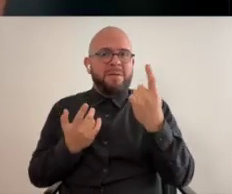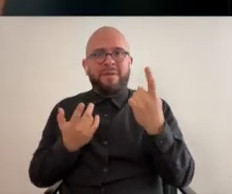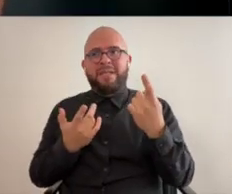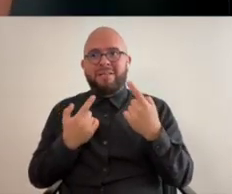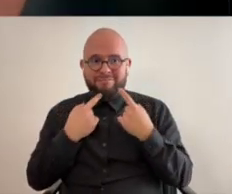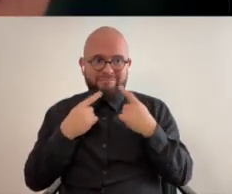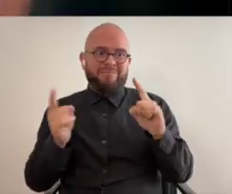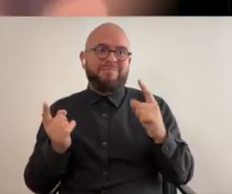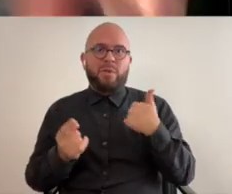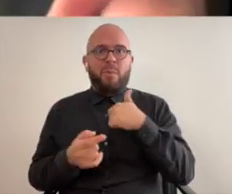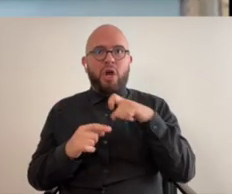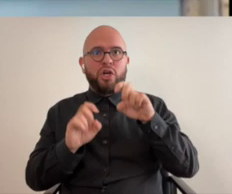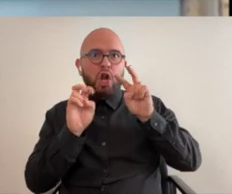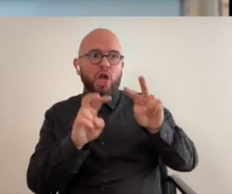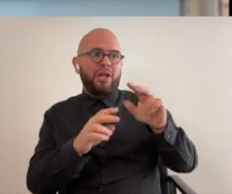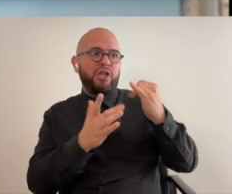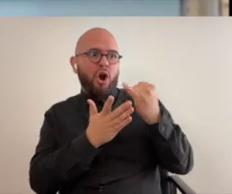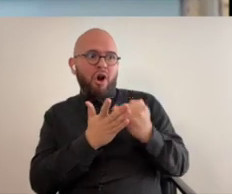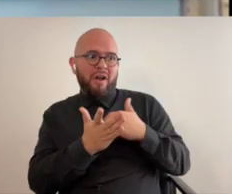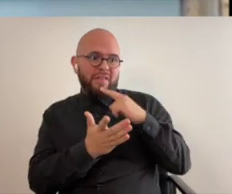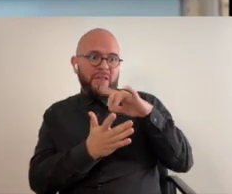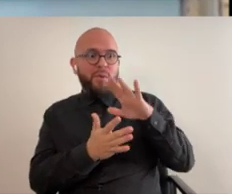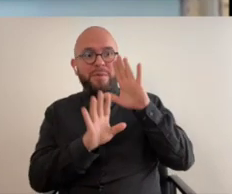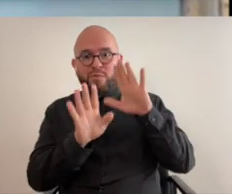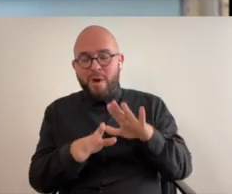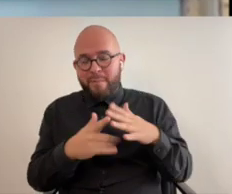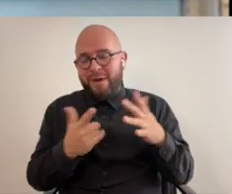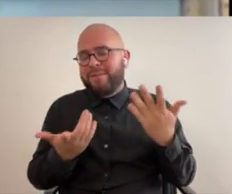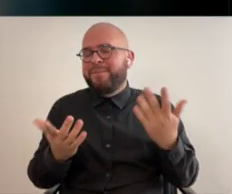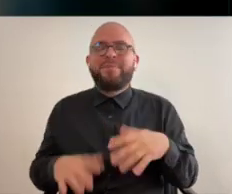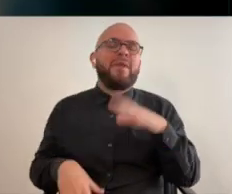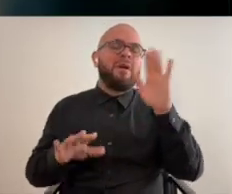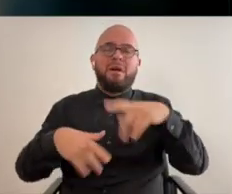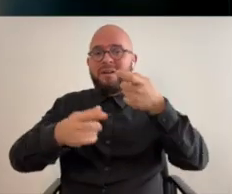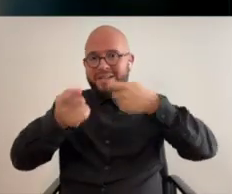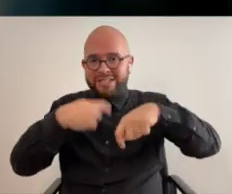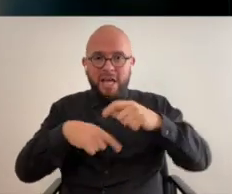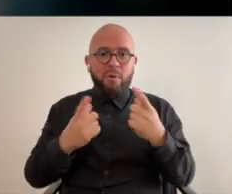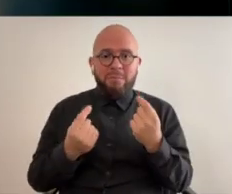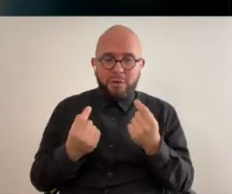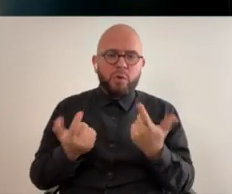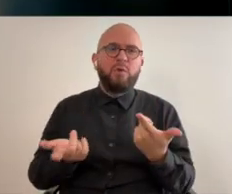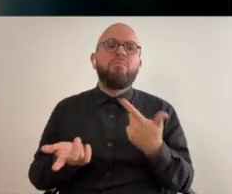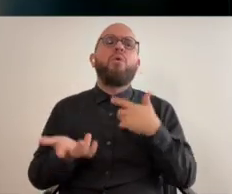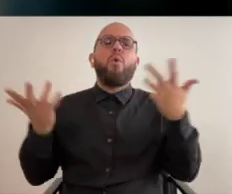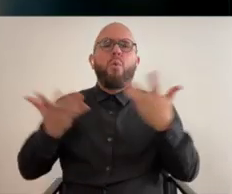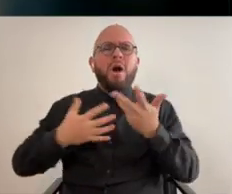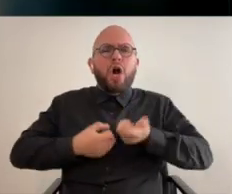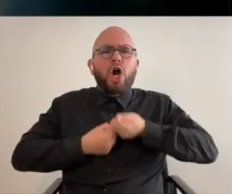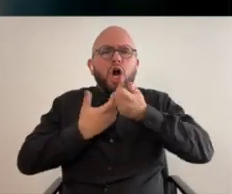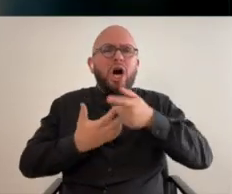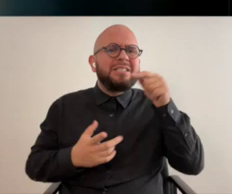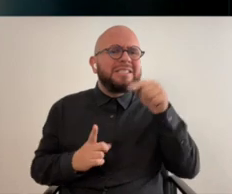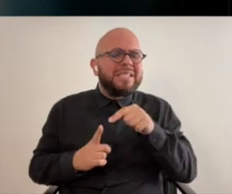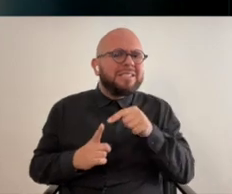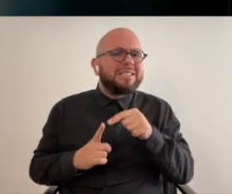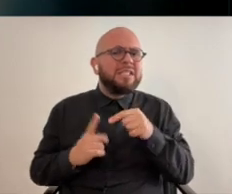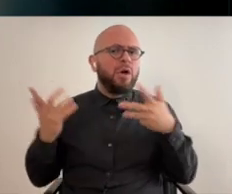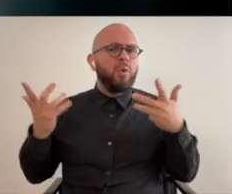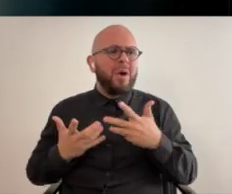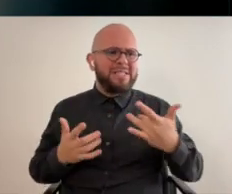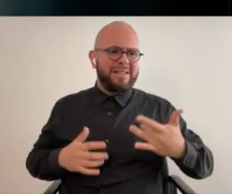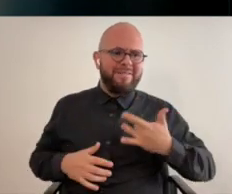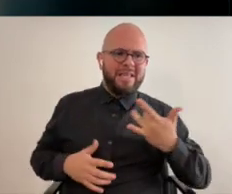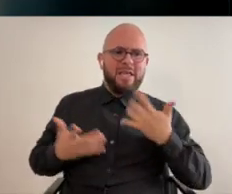and maybe somebody somebody has it and we should all look at their art because that would be great right but i so instead i was like okay what is